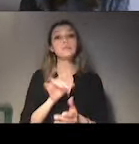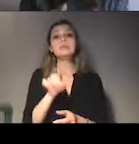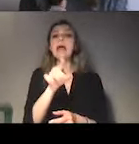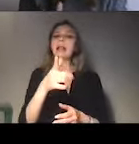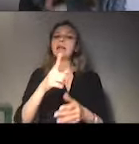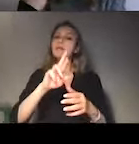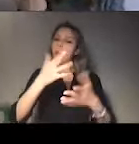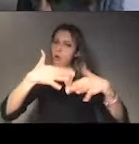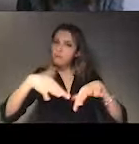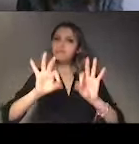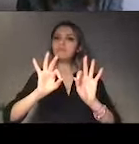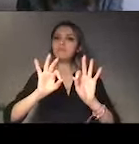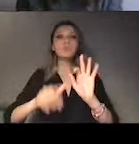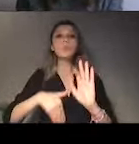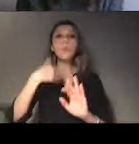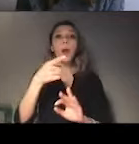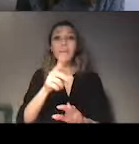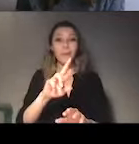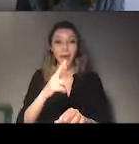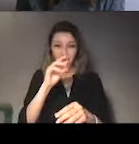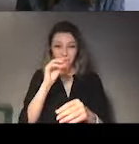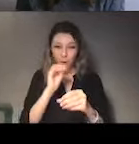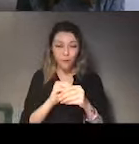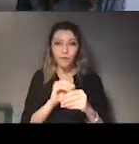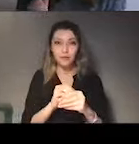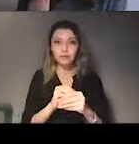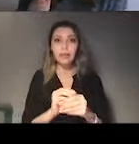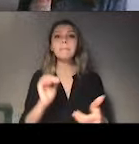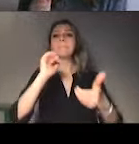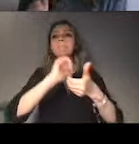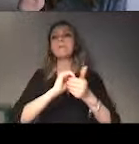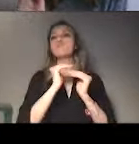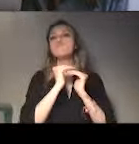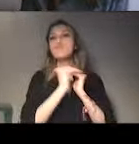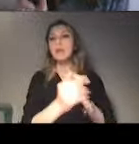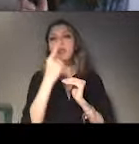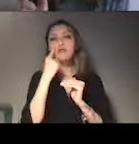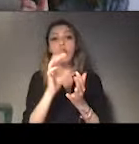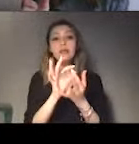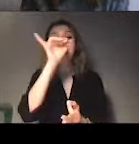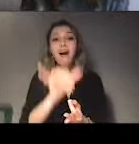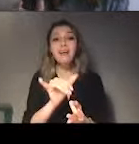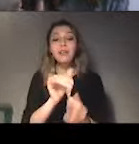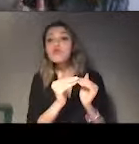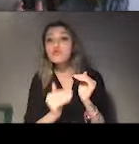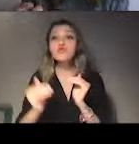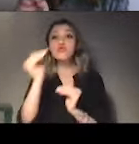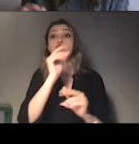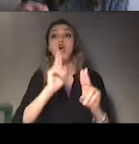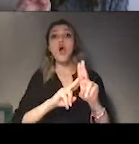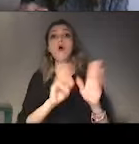it to the Office of the High Commissioner of Human Rights to the address